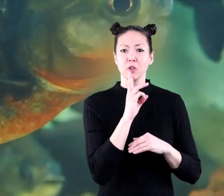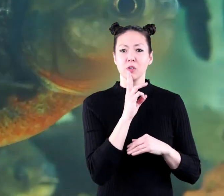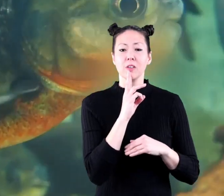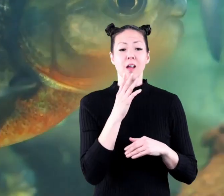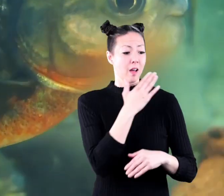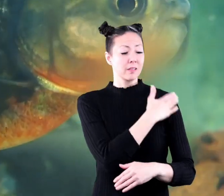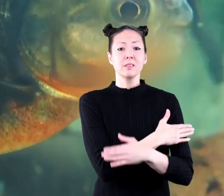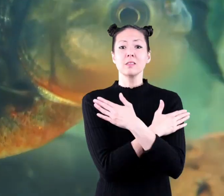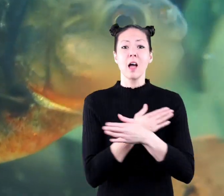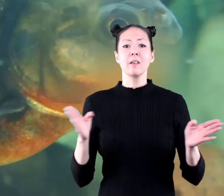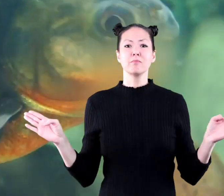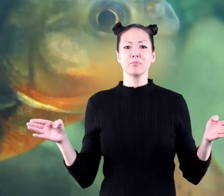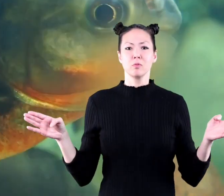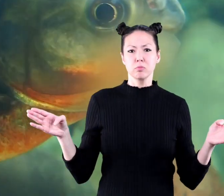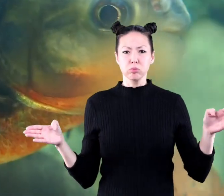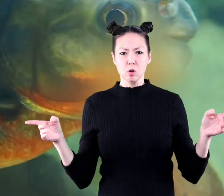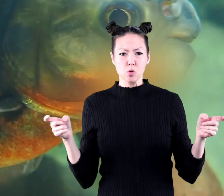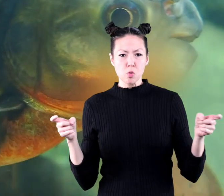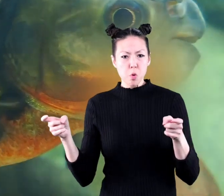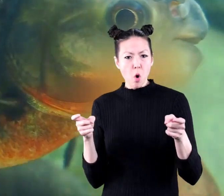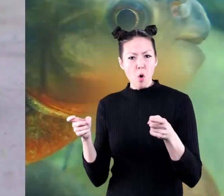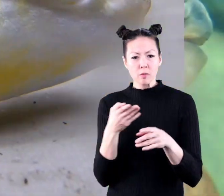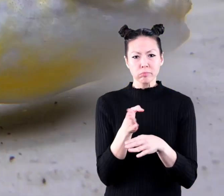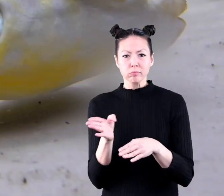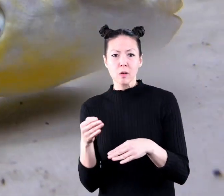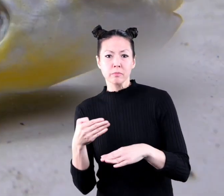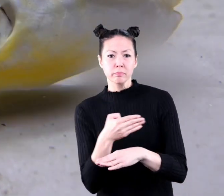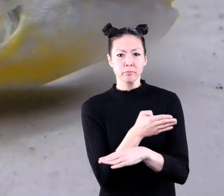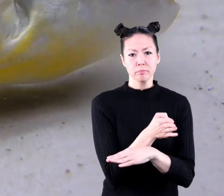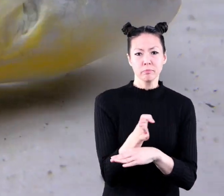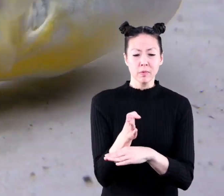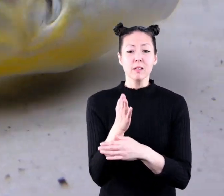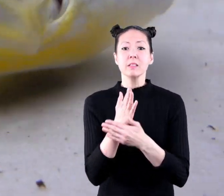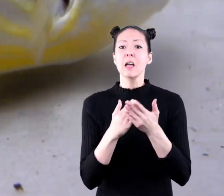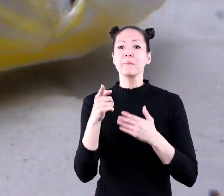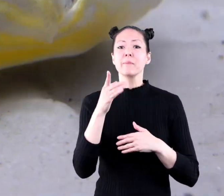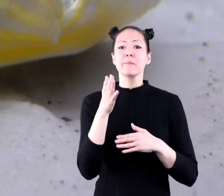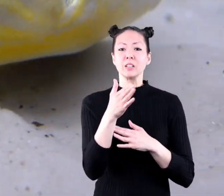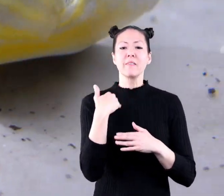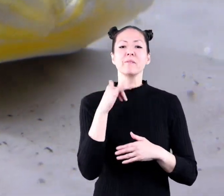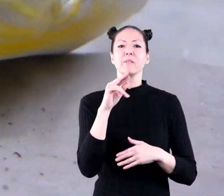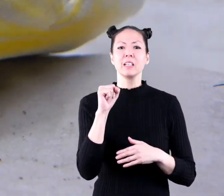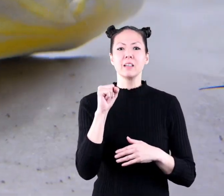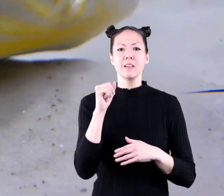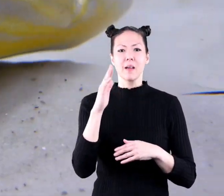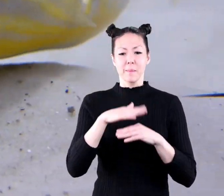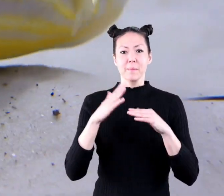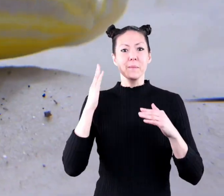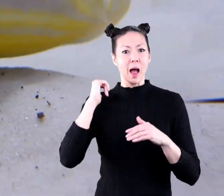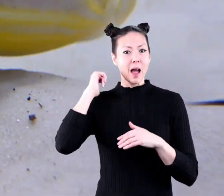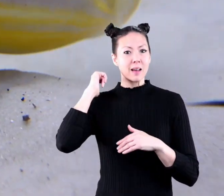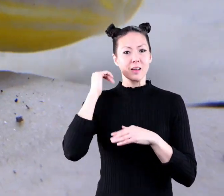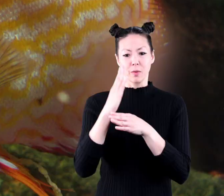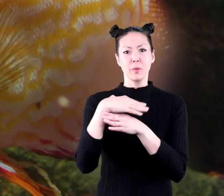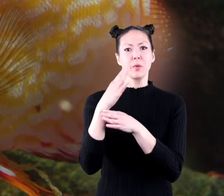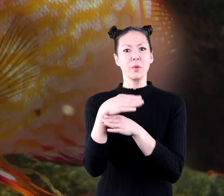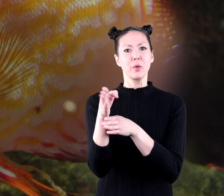the fins on each side help them steer some fish have fins on the top and bottom of their bodies